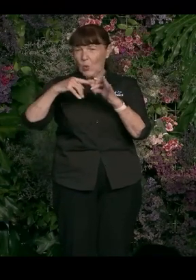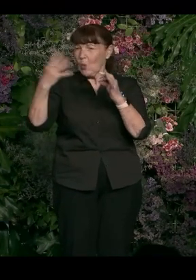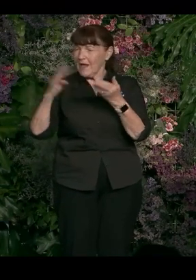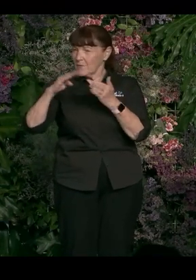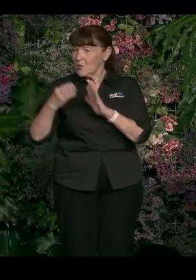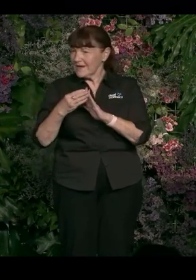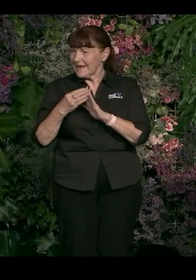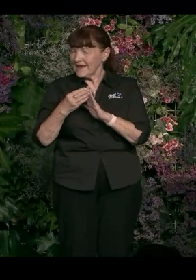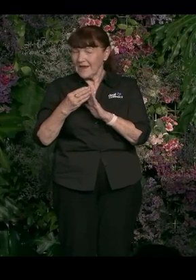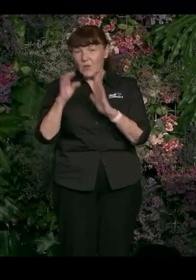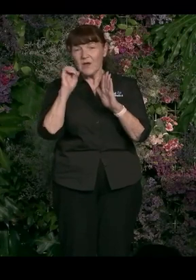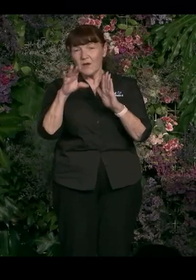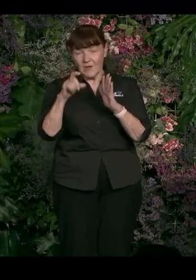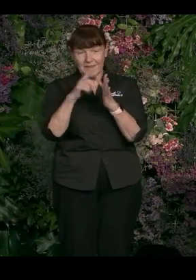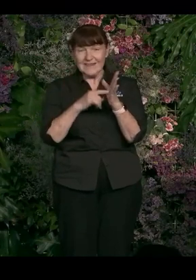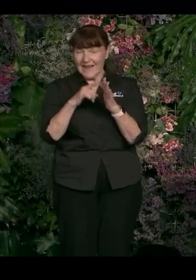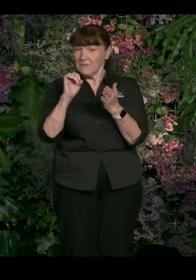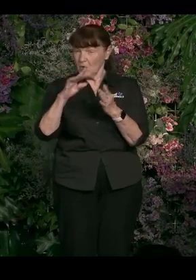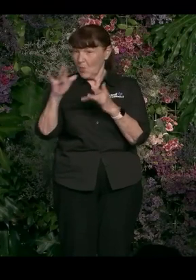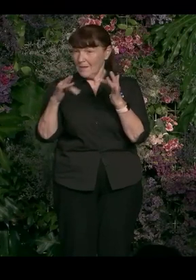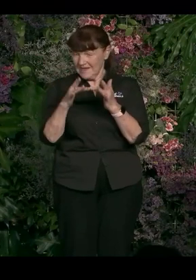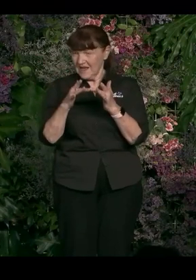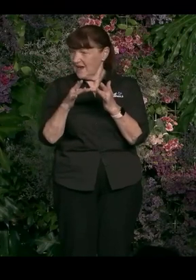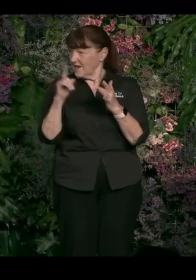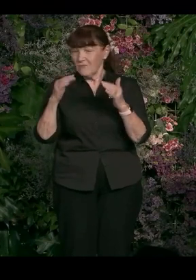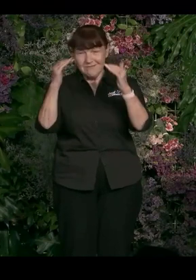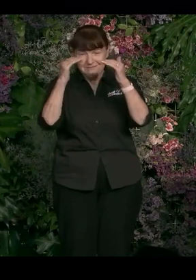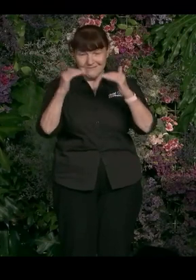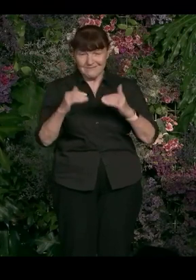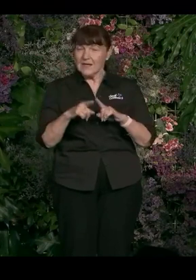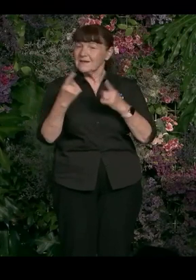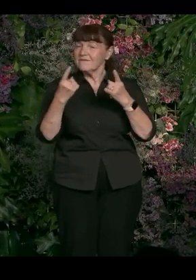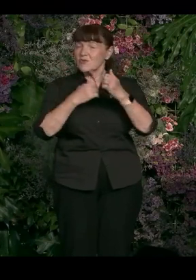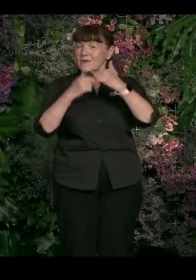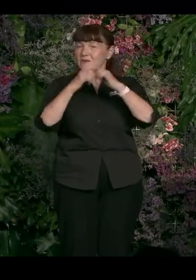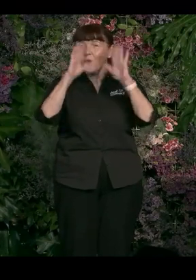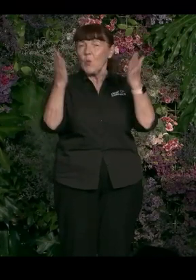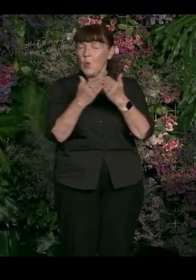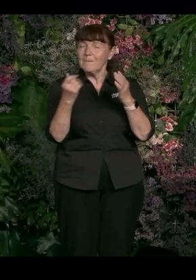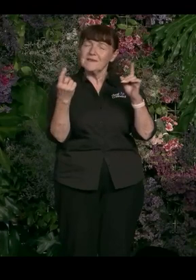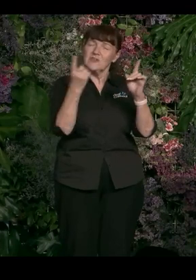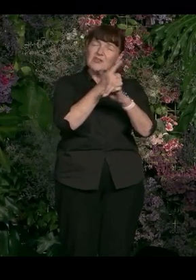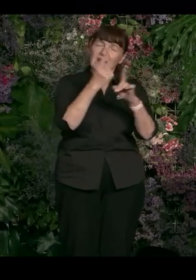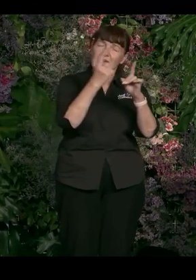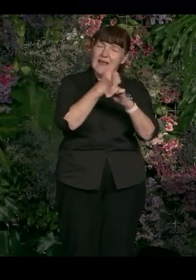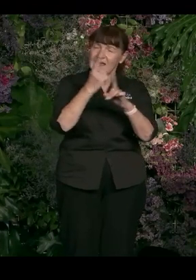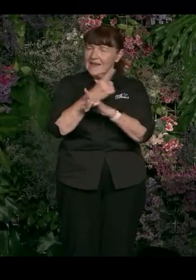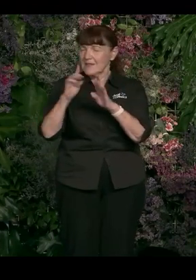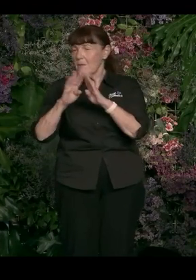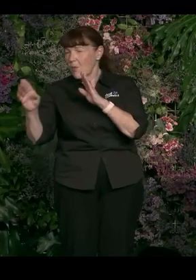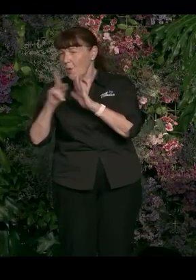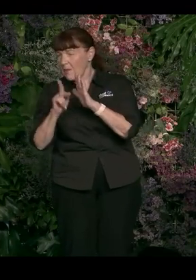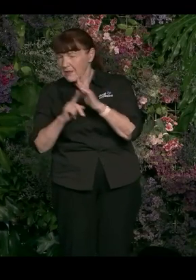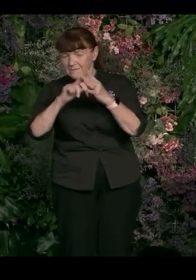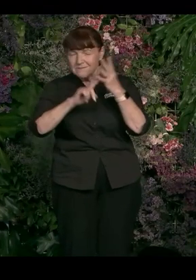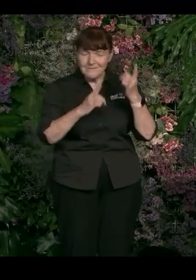publish all the data. can look it up on our website. We're included in all these other levels. There are so many structures around the world that have to change. Sodomy lists have to change. Board policies have